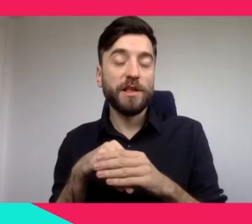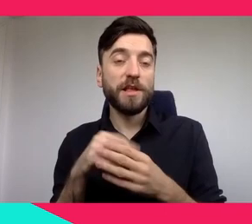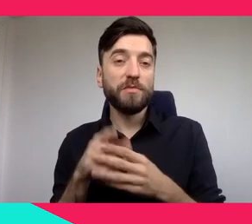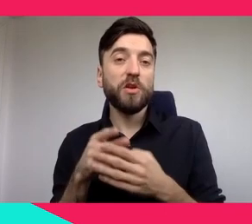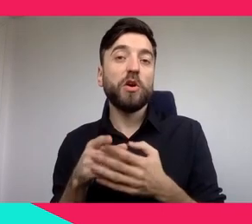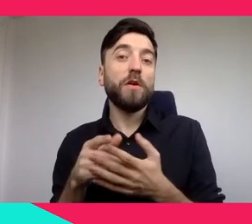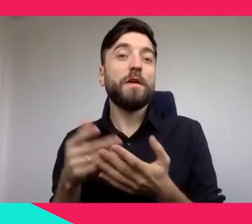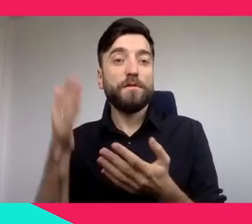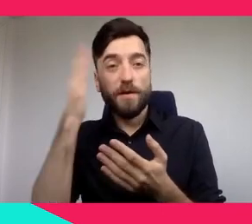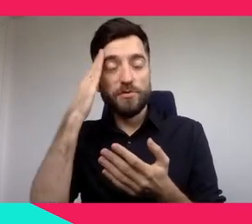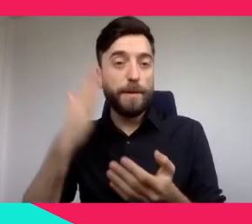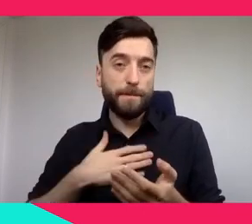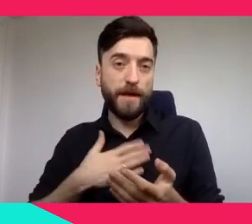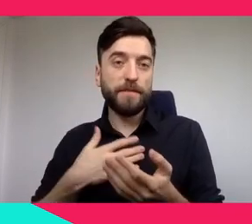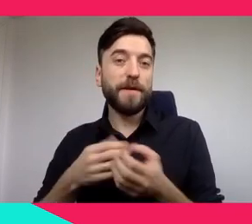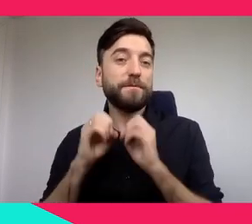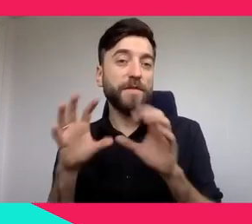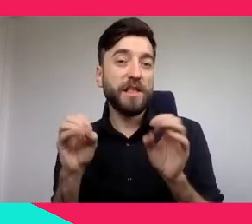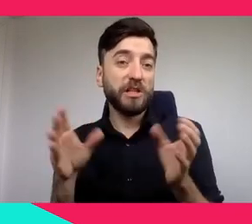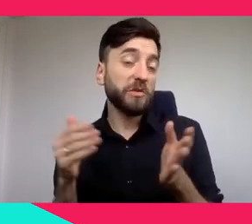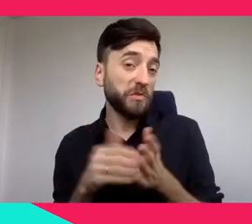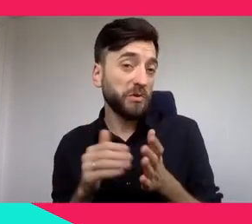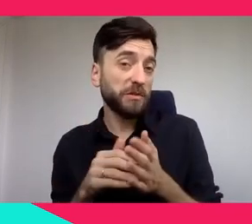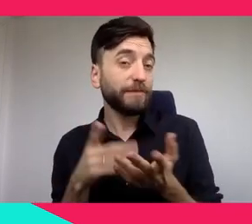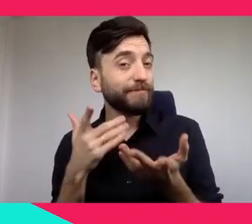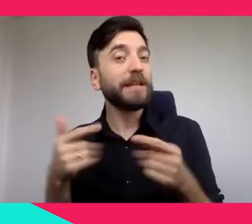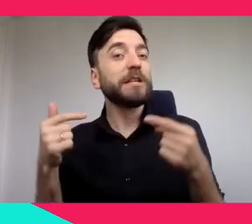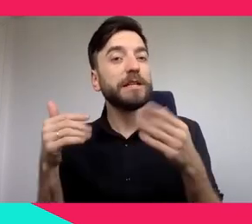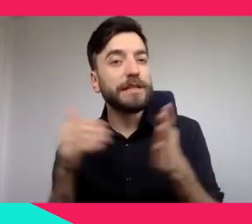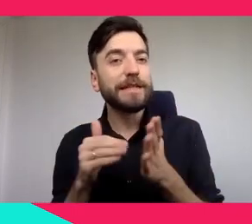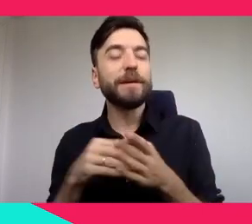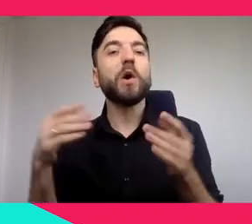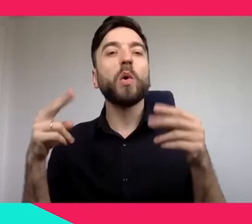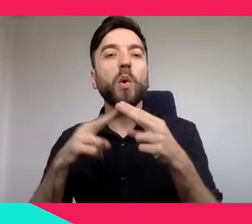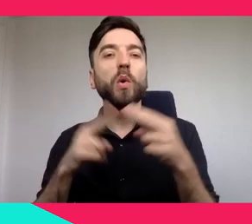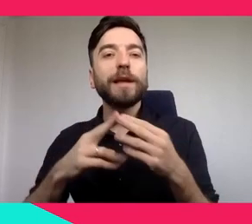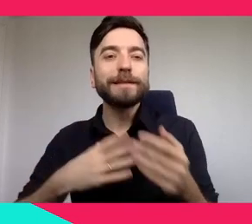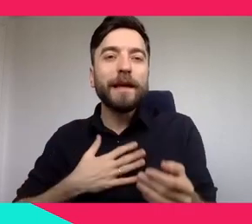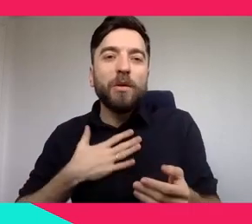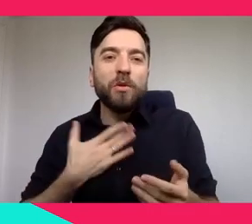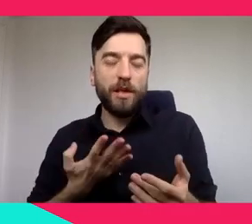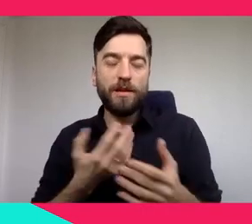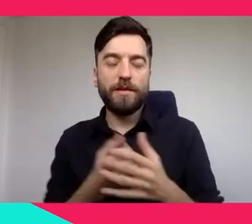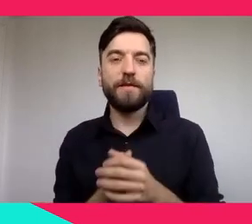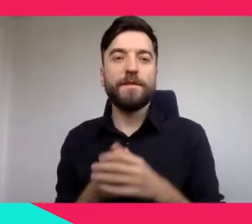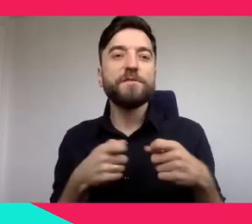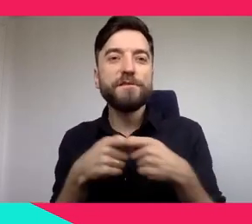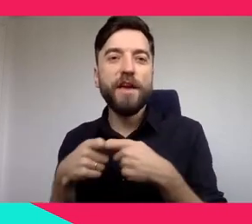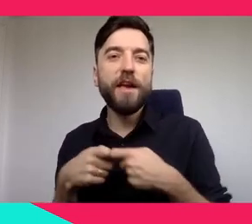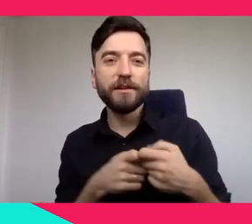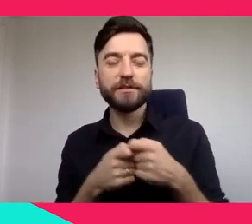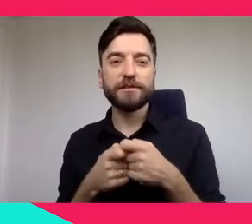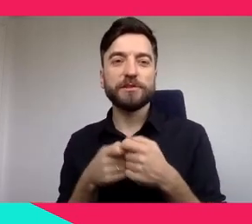the new way to reach the Stendhal syndrome. And this is a very effective way to share educational information as well.